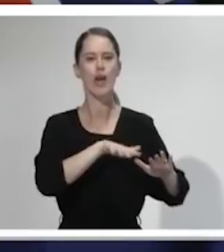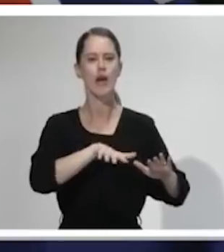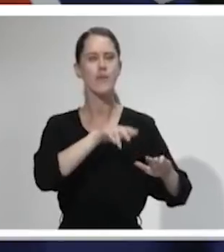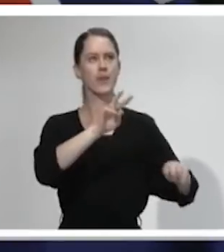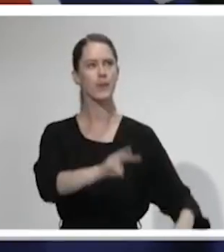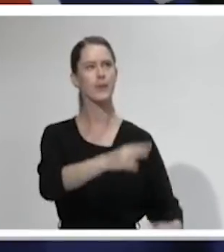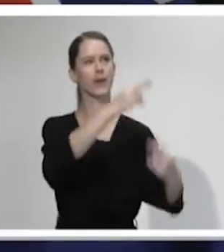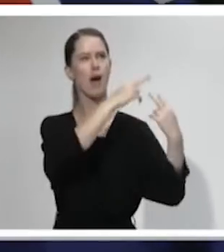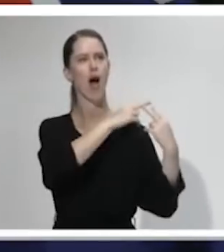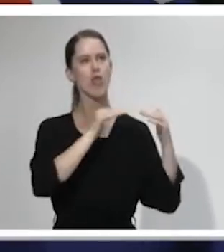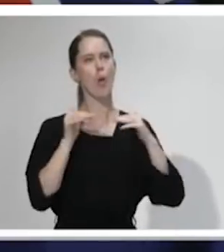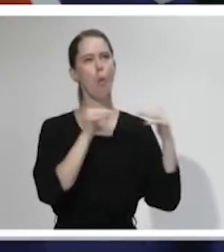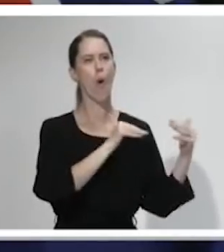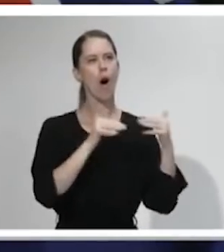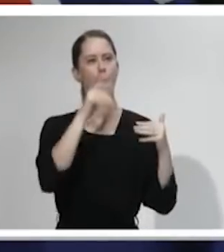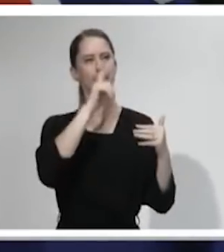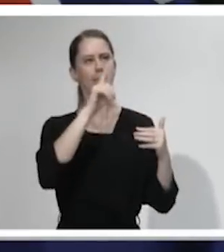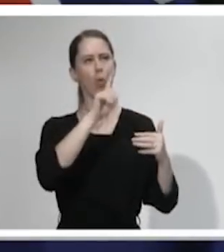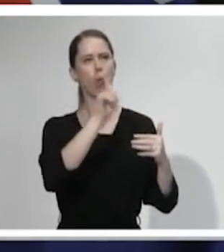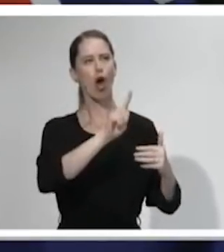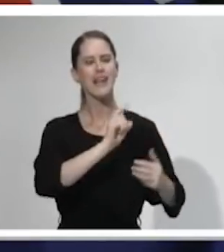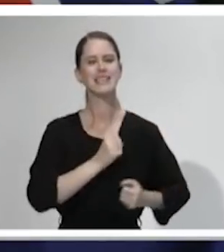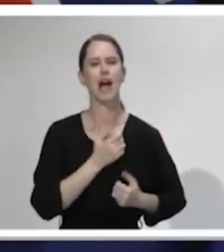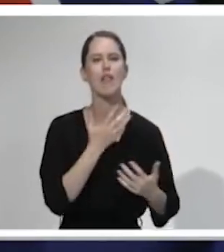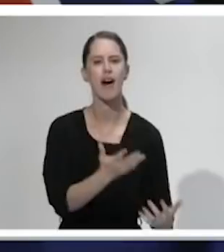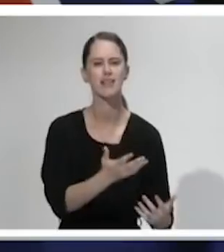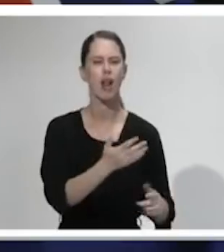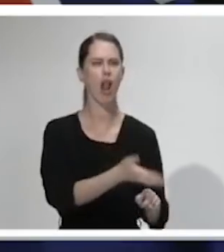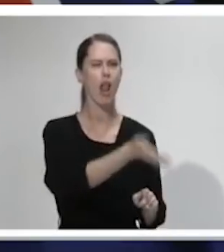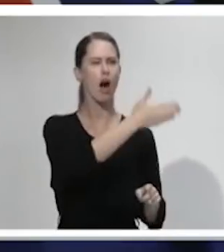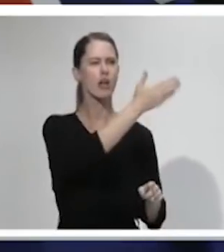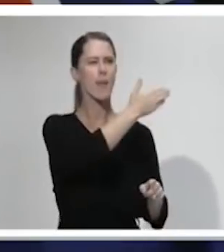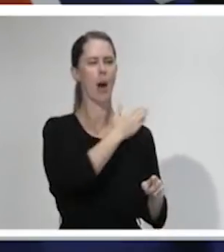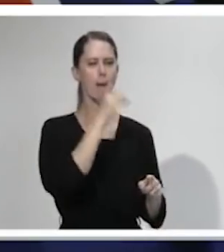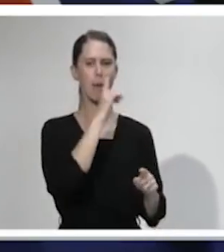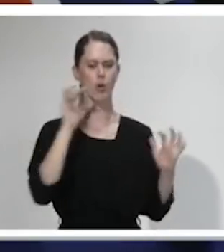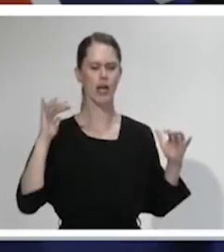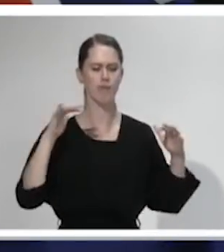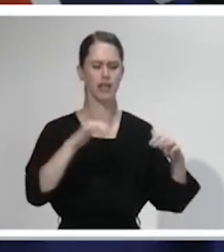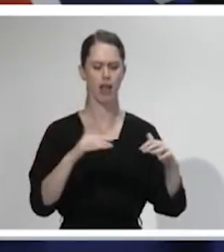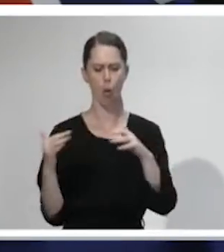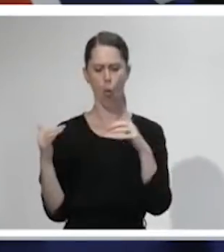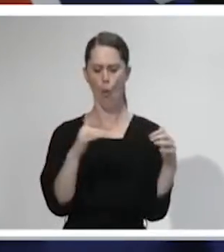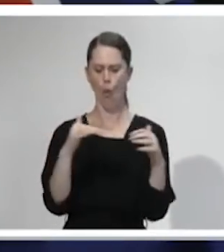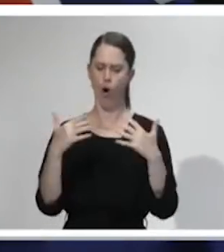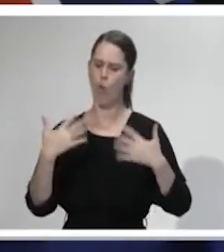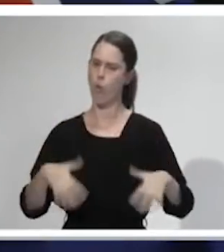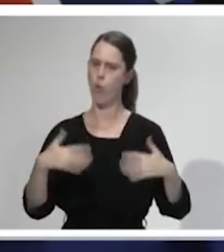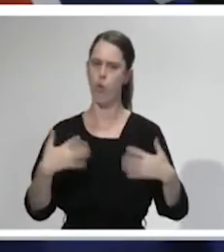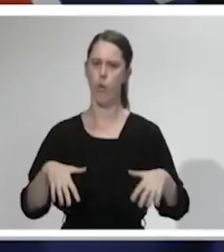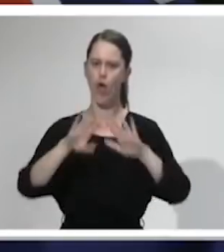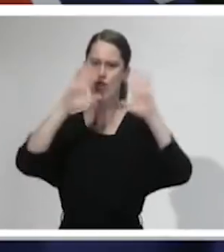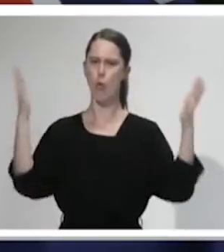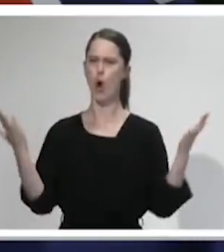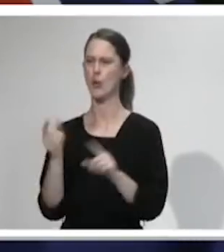amazing sacrifices of our forebears. Decades ago, they came together in the most testing of circumstances, half a world